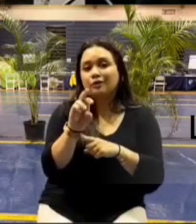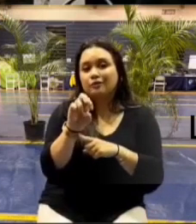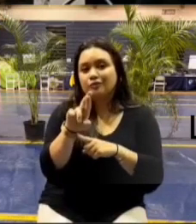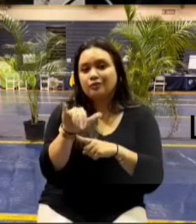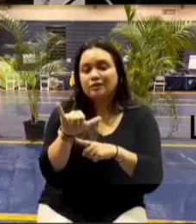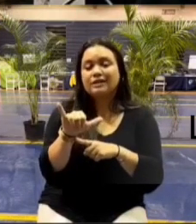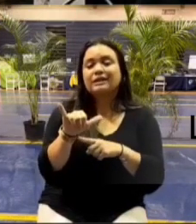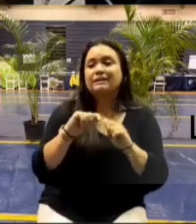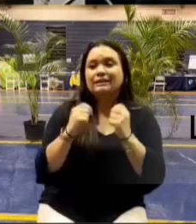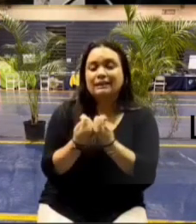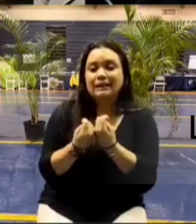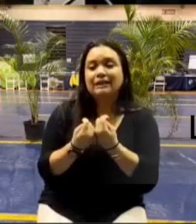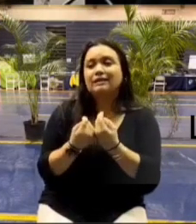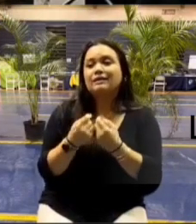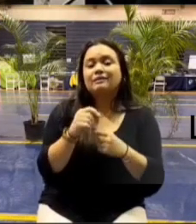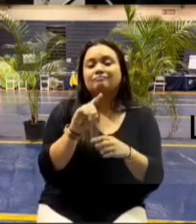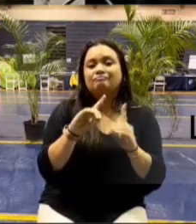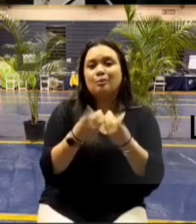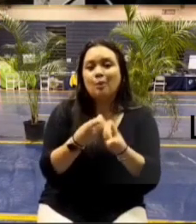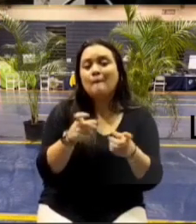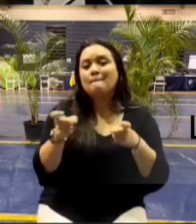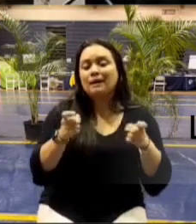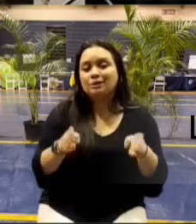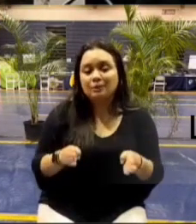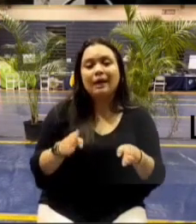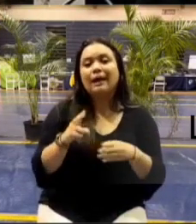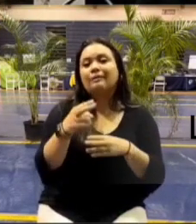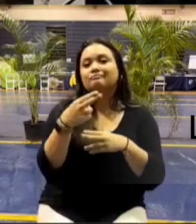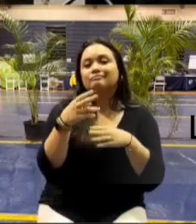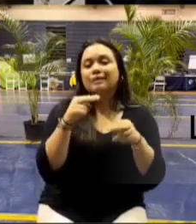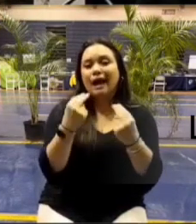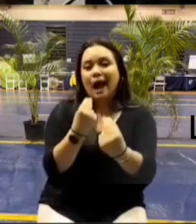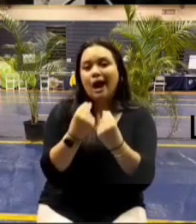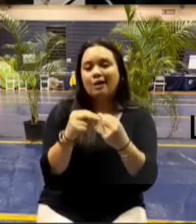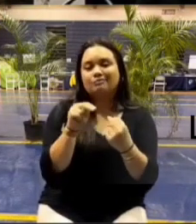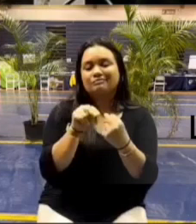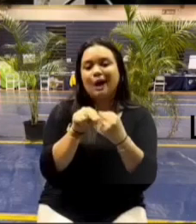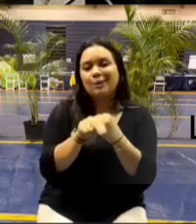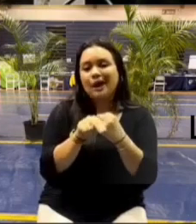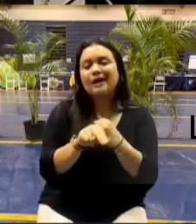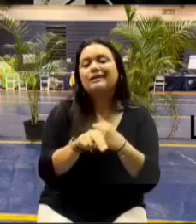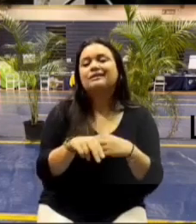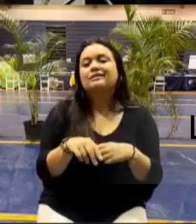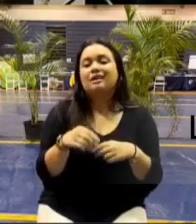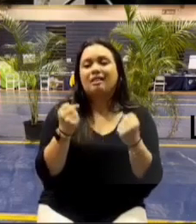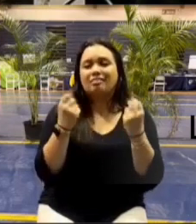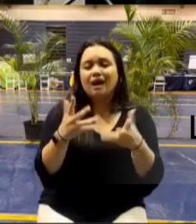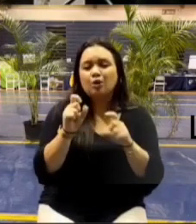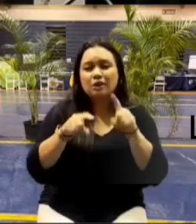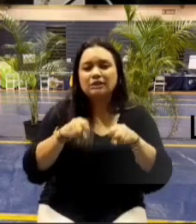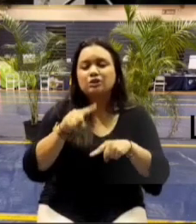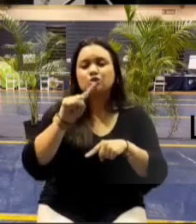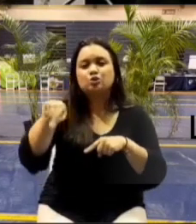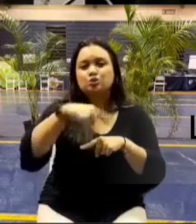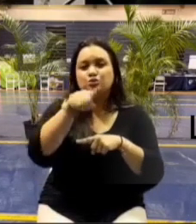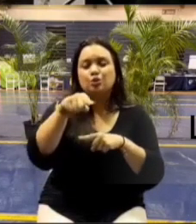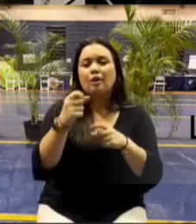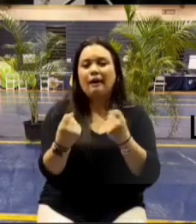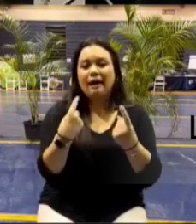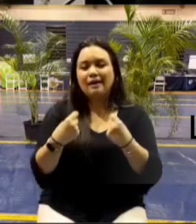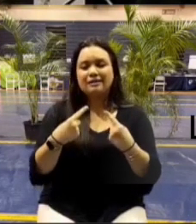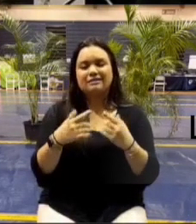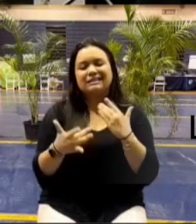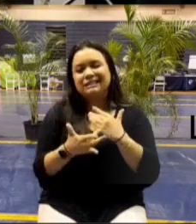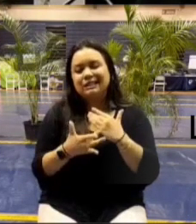of environmental management highways so on and so forth there's a lot of questions that you guys ask in these meetings that are really technical and